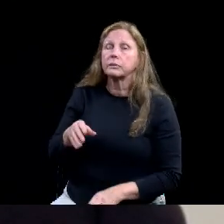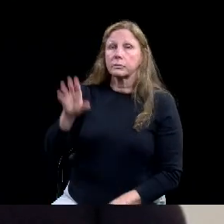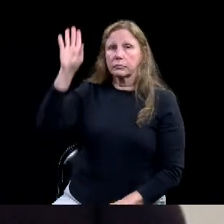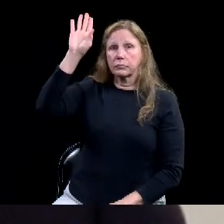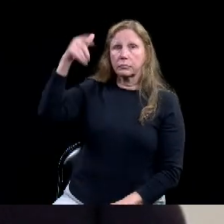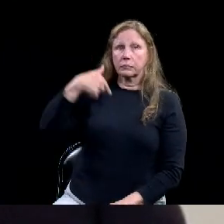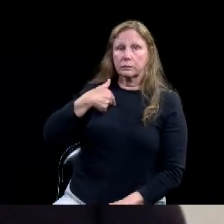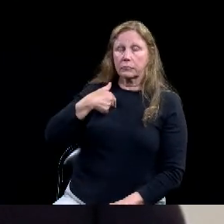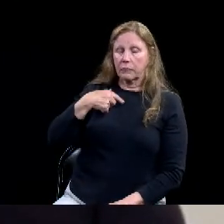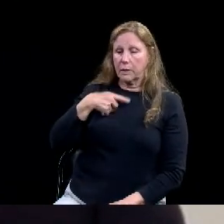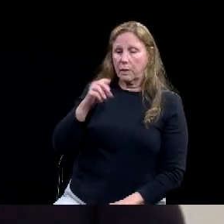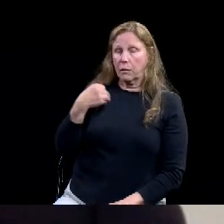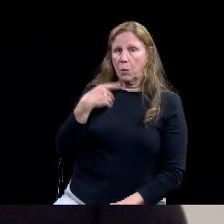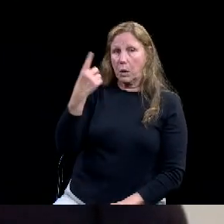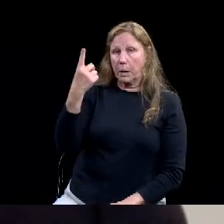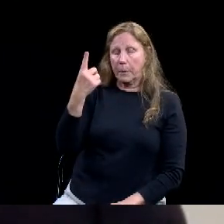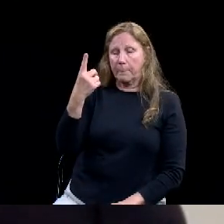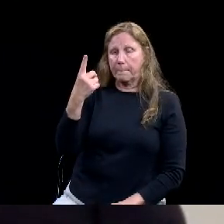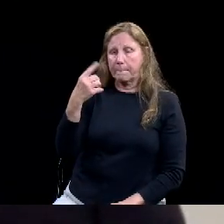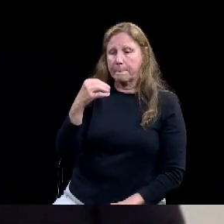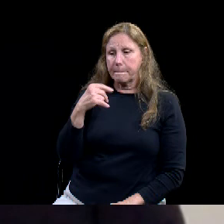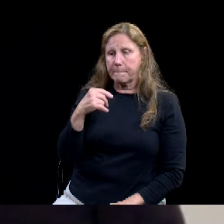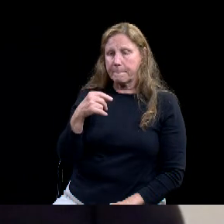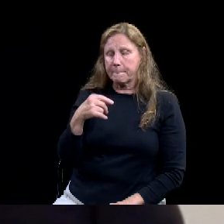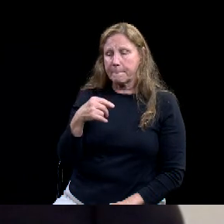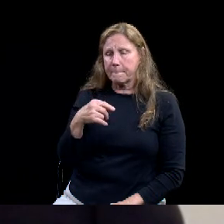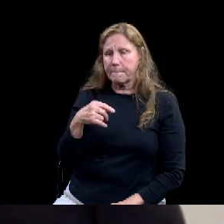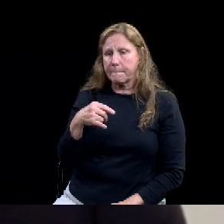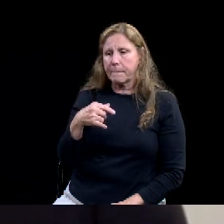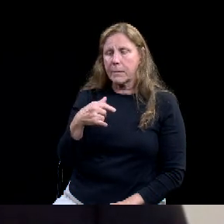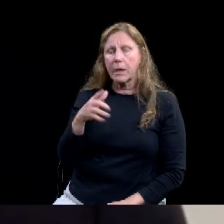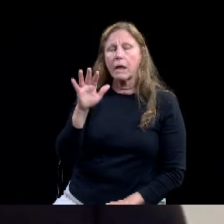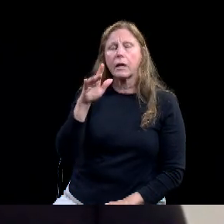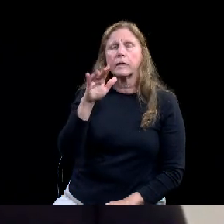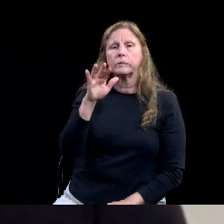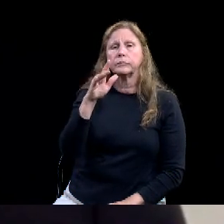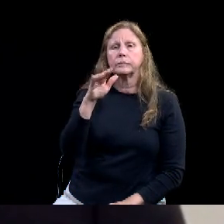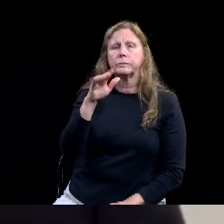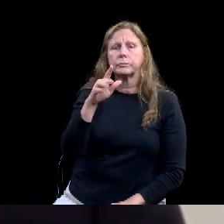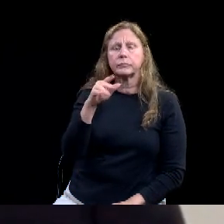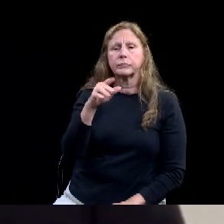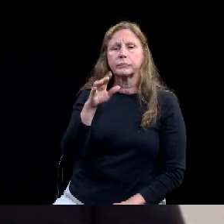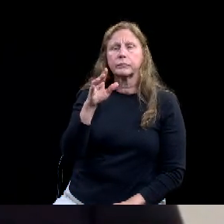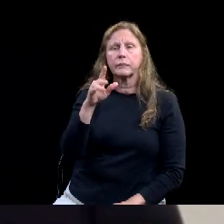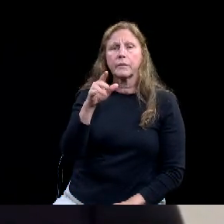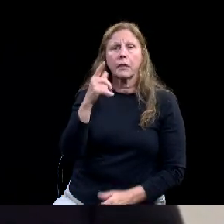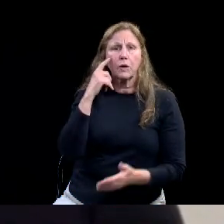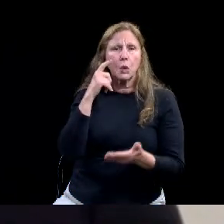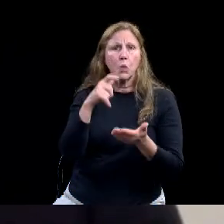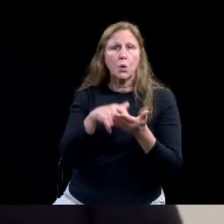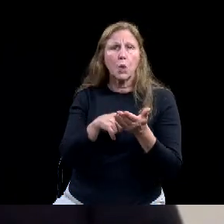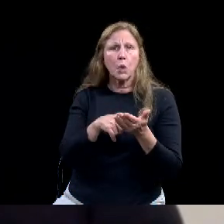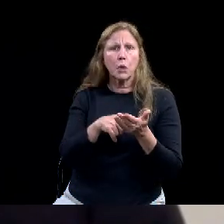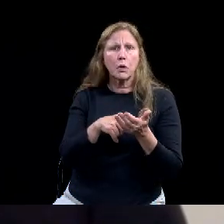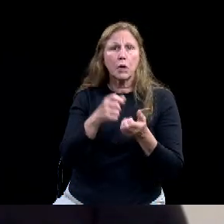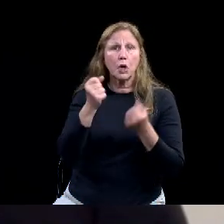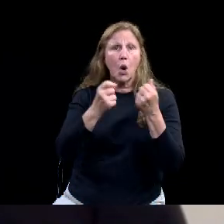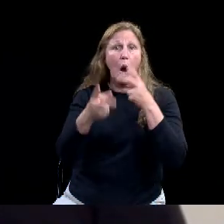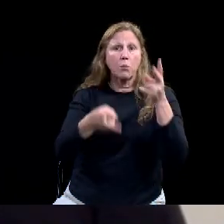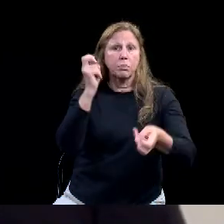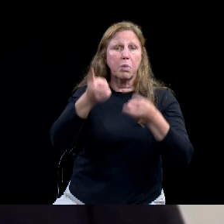car burglaries and break-ins, in the South Waco area. Uh, Kendrick, Baylor, Alta Vista neighborhood.